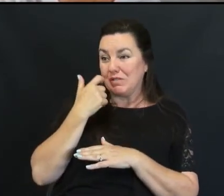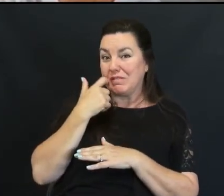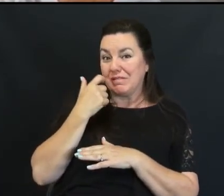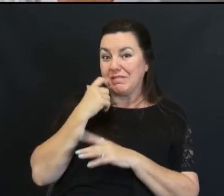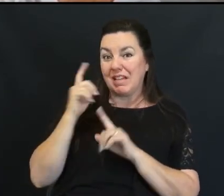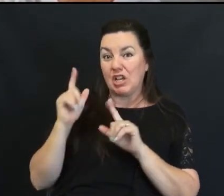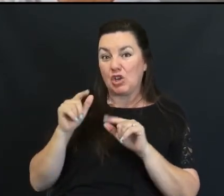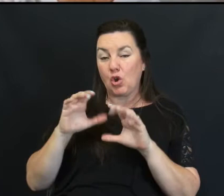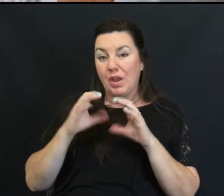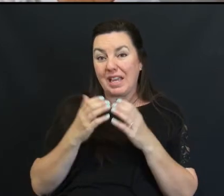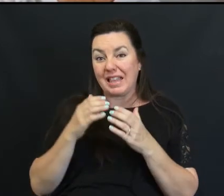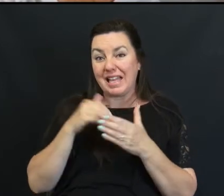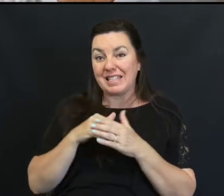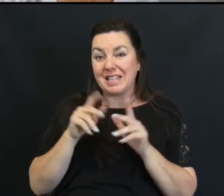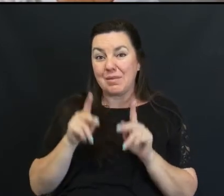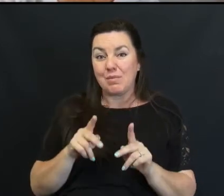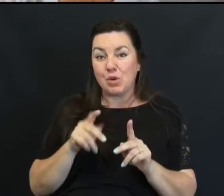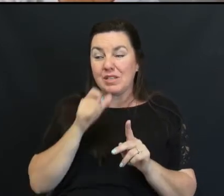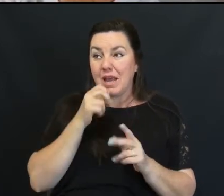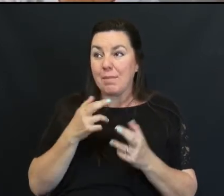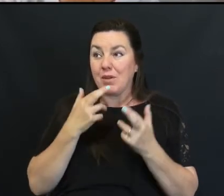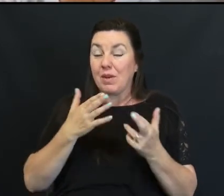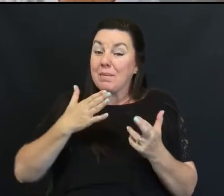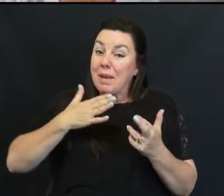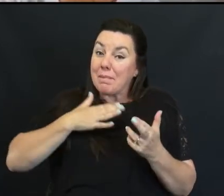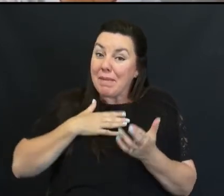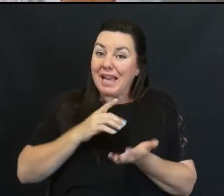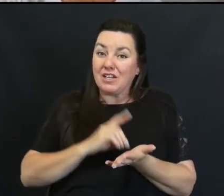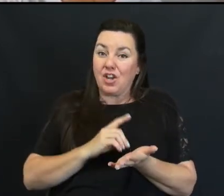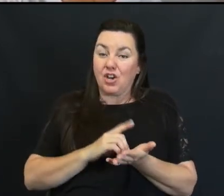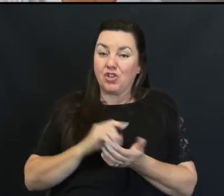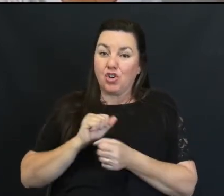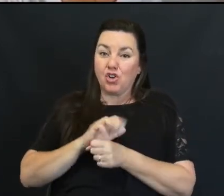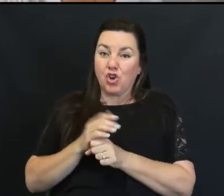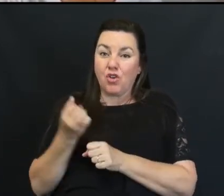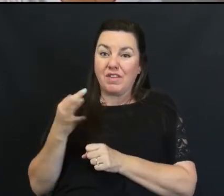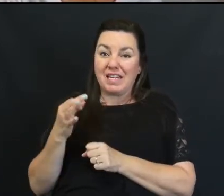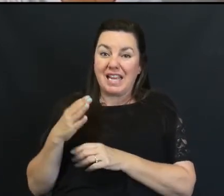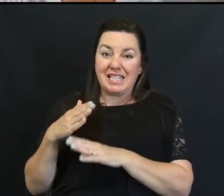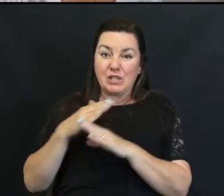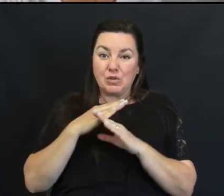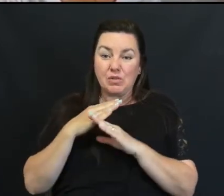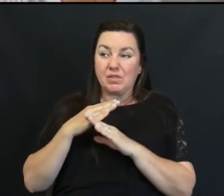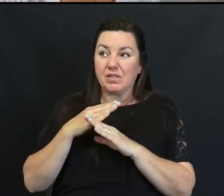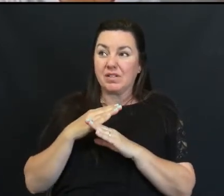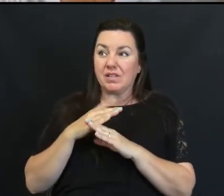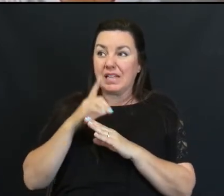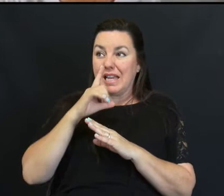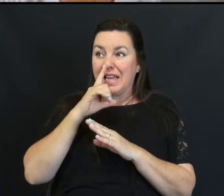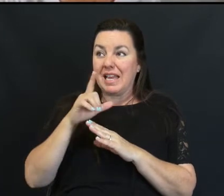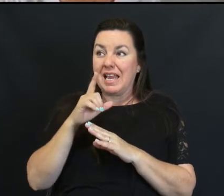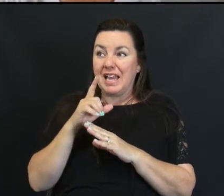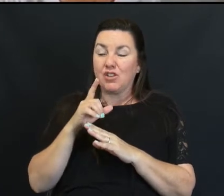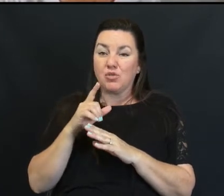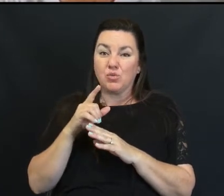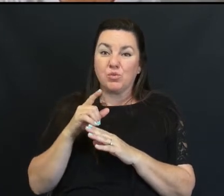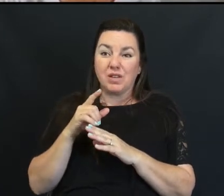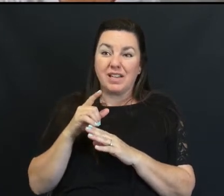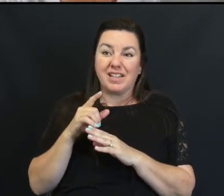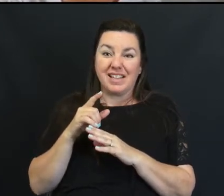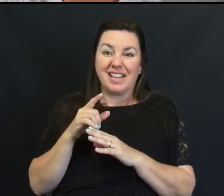Attending Class in Person has Not been Recommended By my Doctors COVID-19 Restrictions Have put a Stop on Many of My